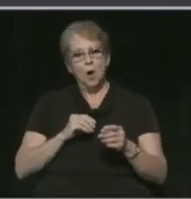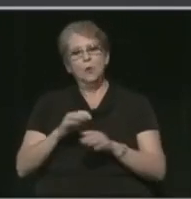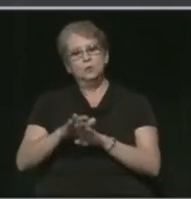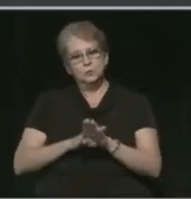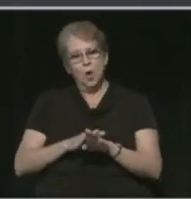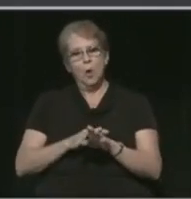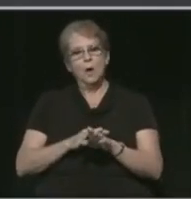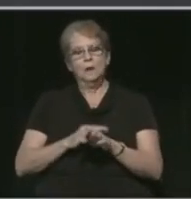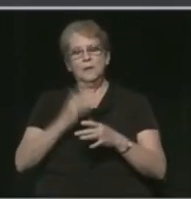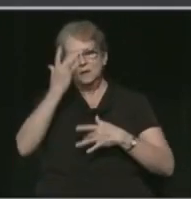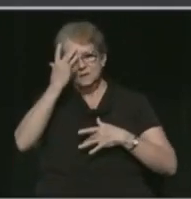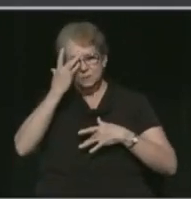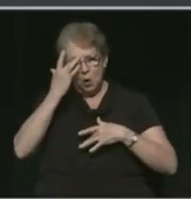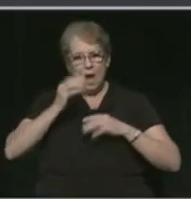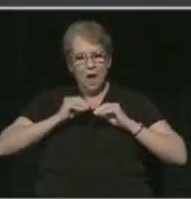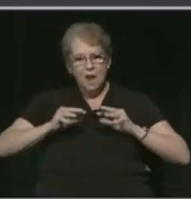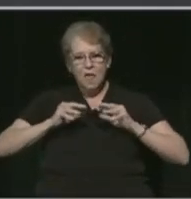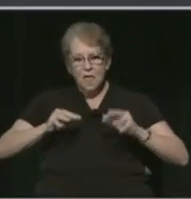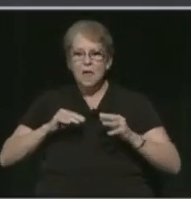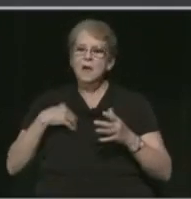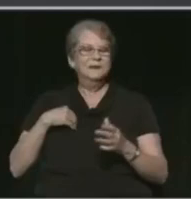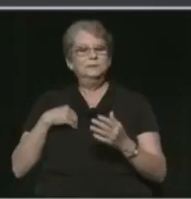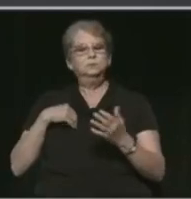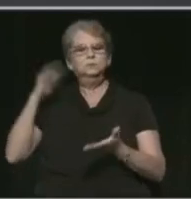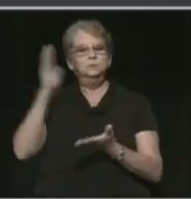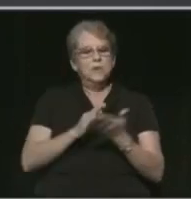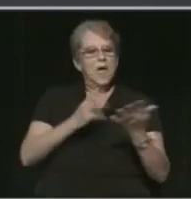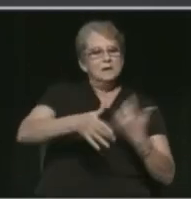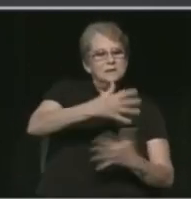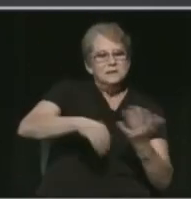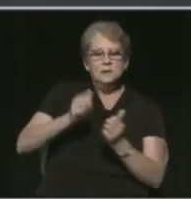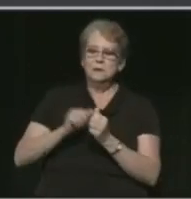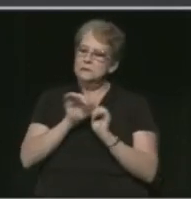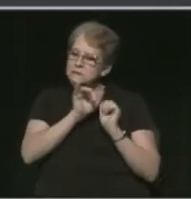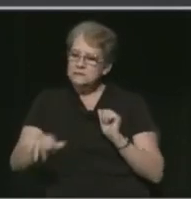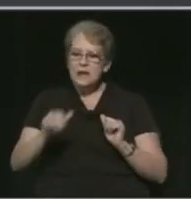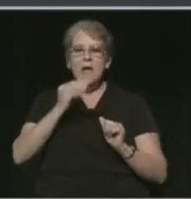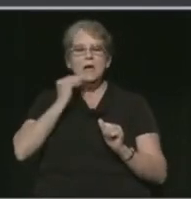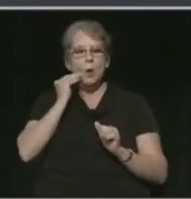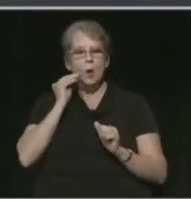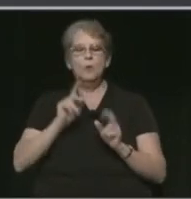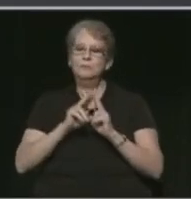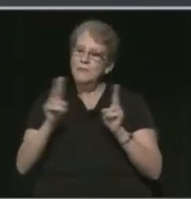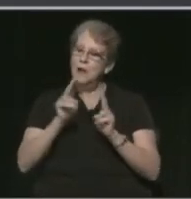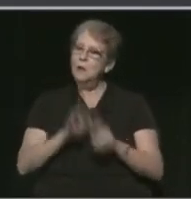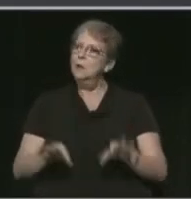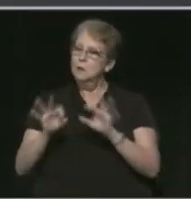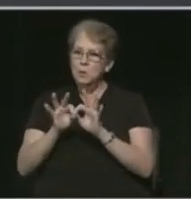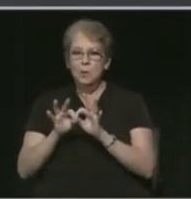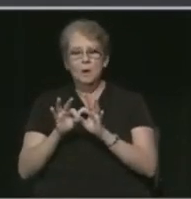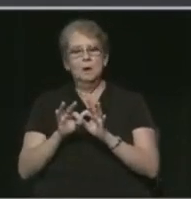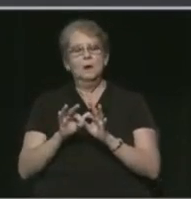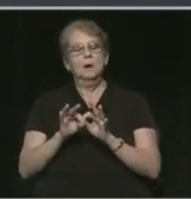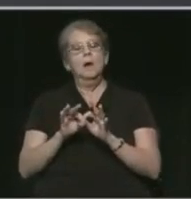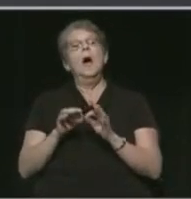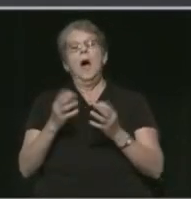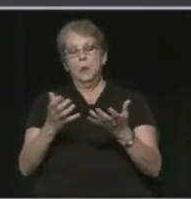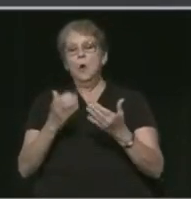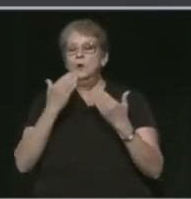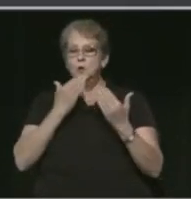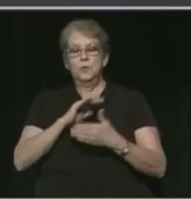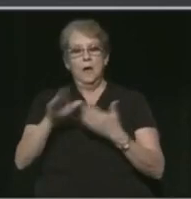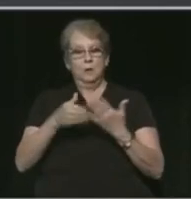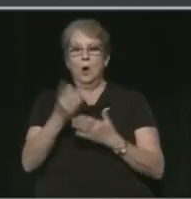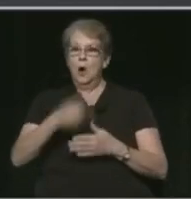the spread by social distancing and staying at home is absolutely vital. So let's talk about enforcement. I want to thank